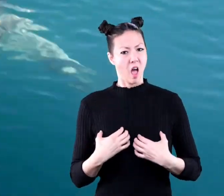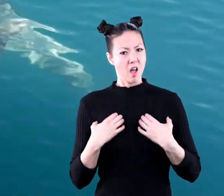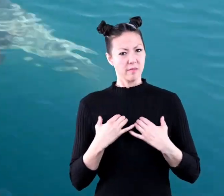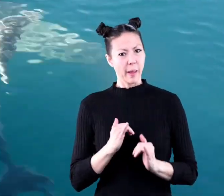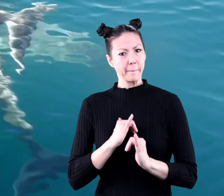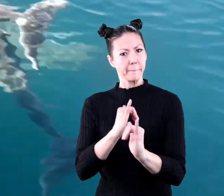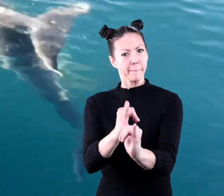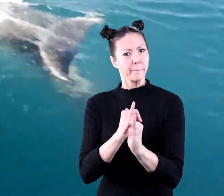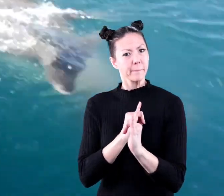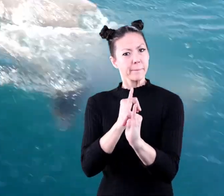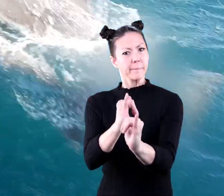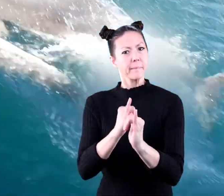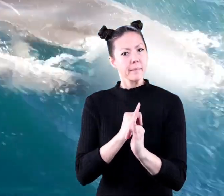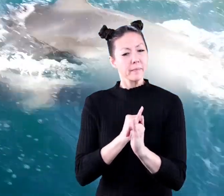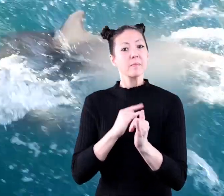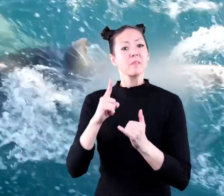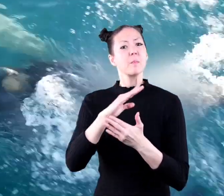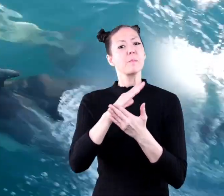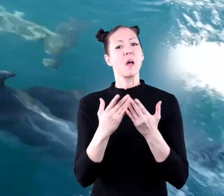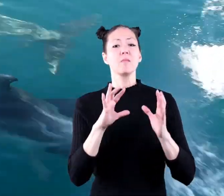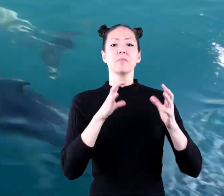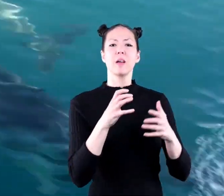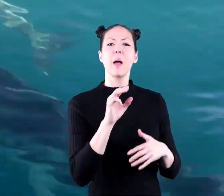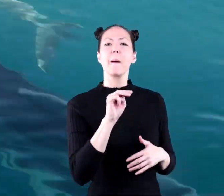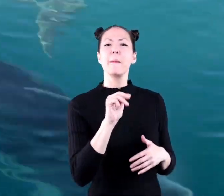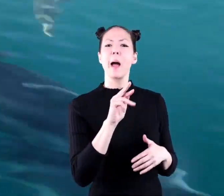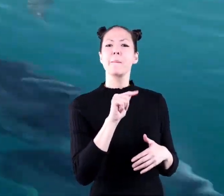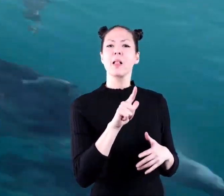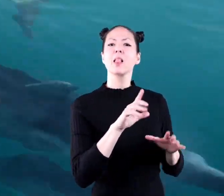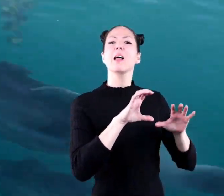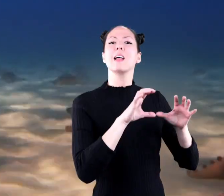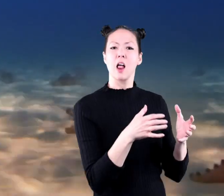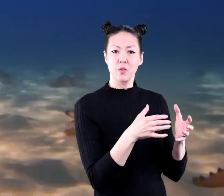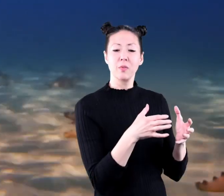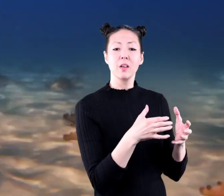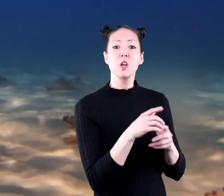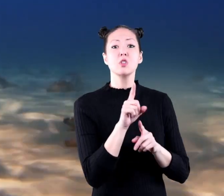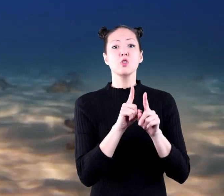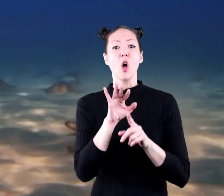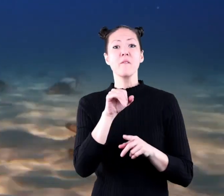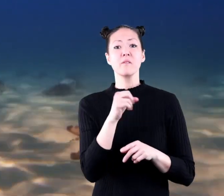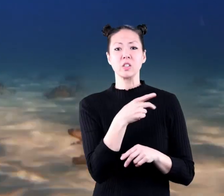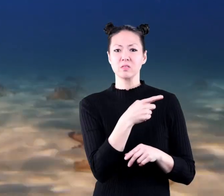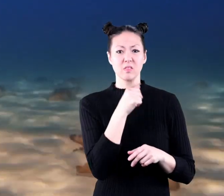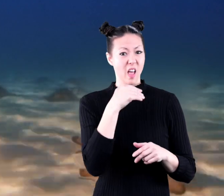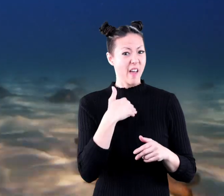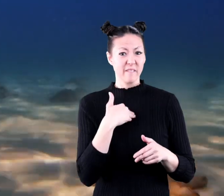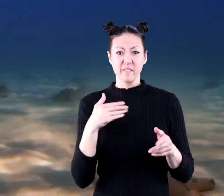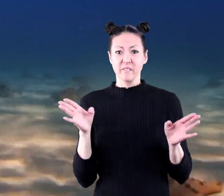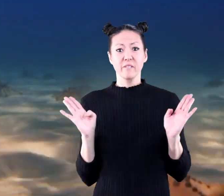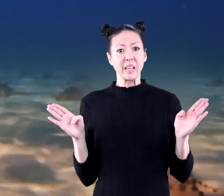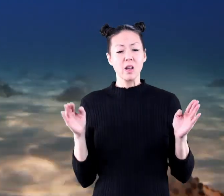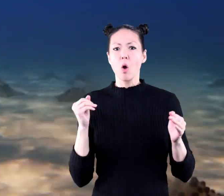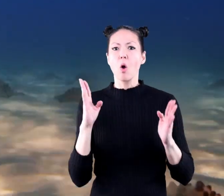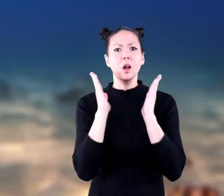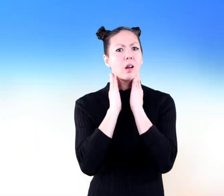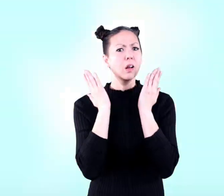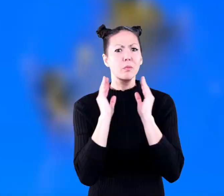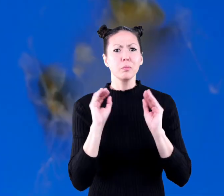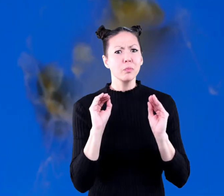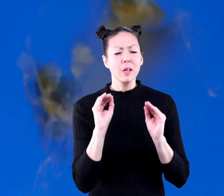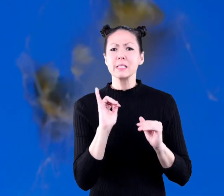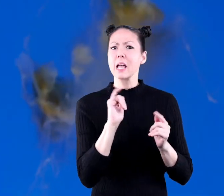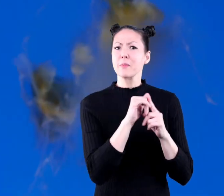have lungs just like you they are part of the mammal category starfish do not have fins or gills